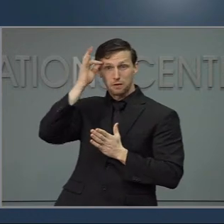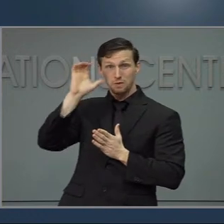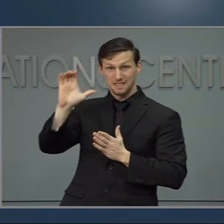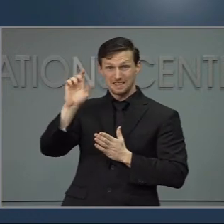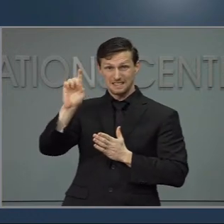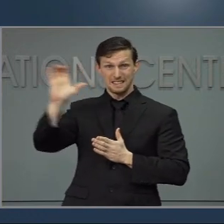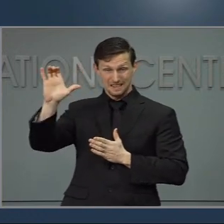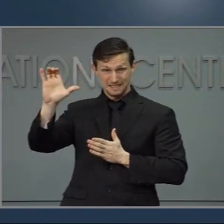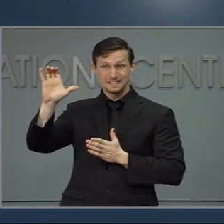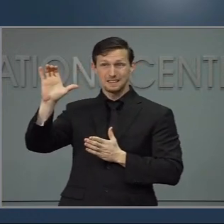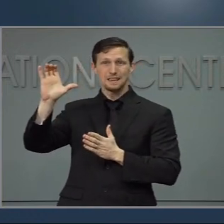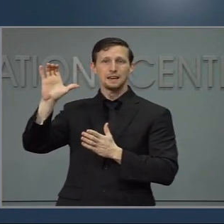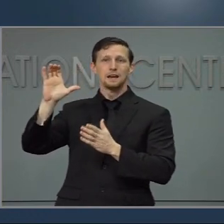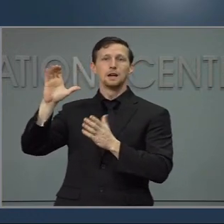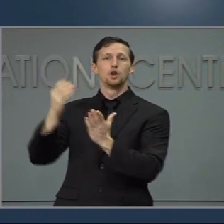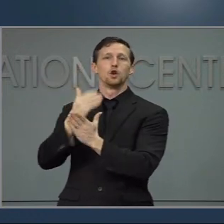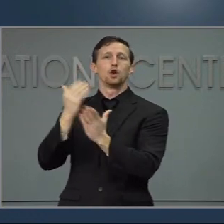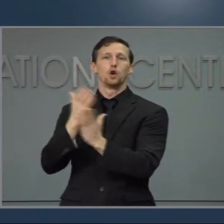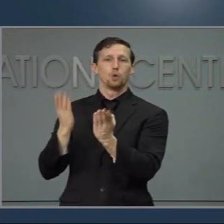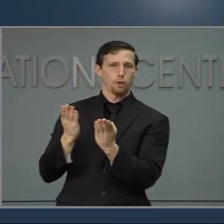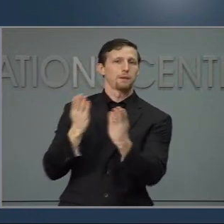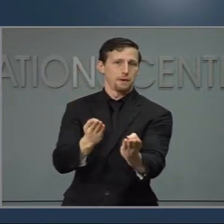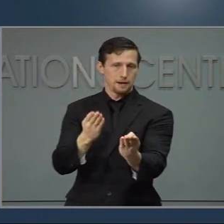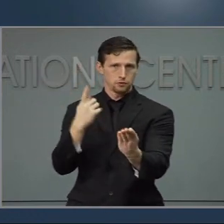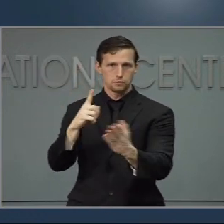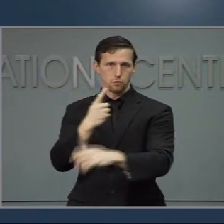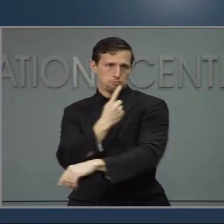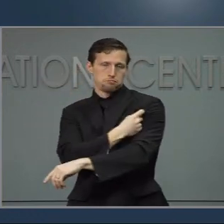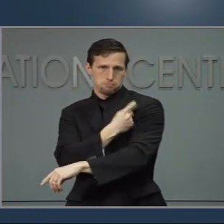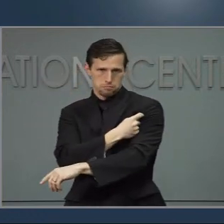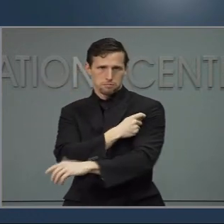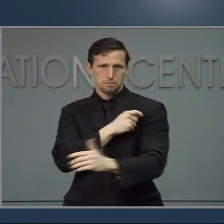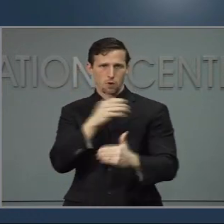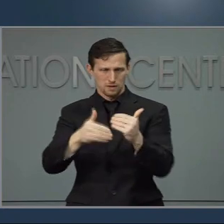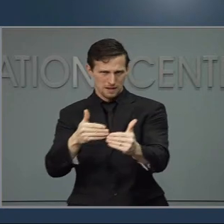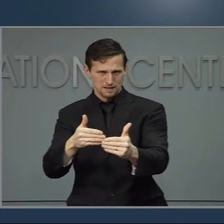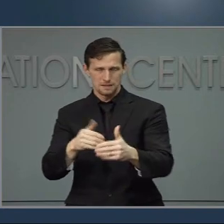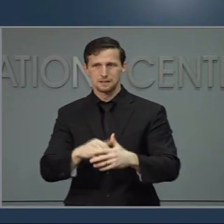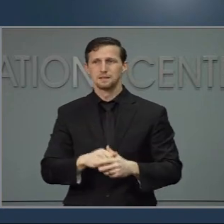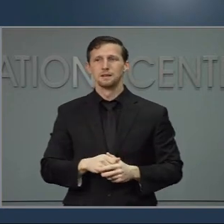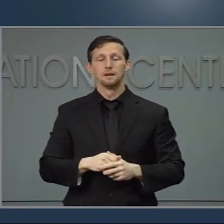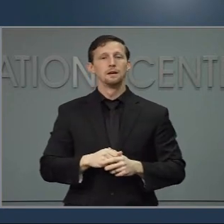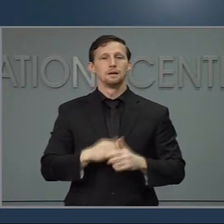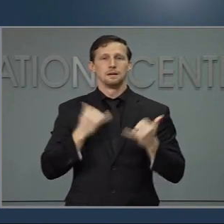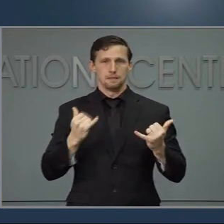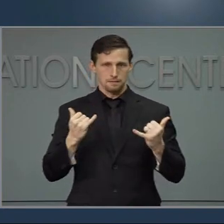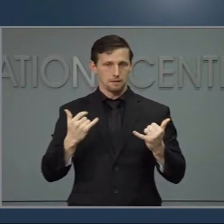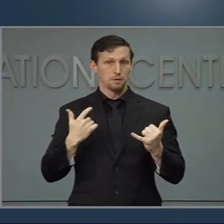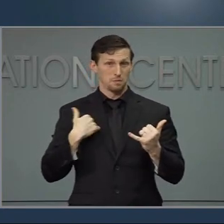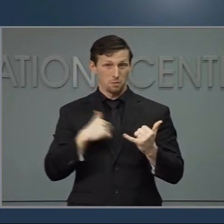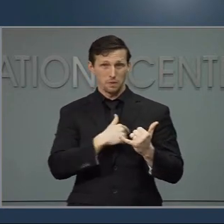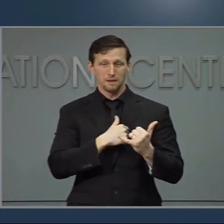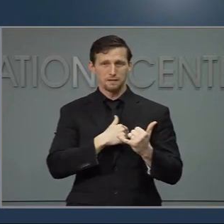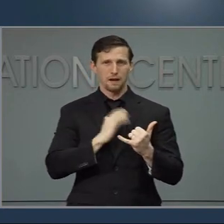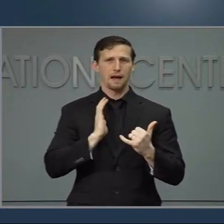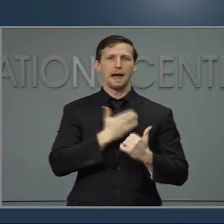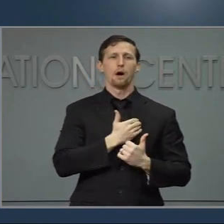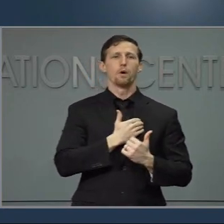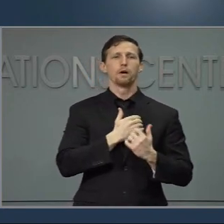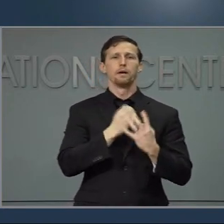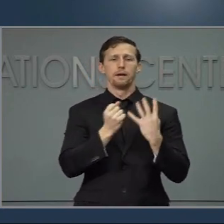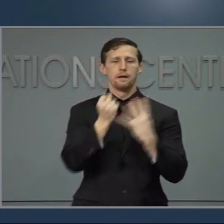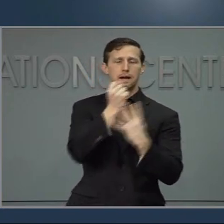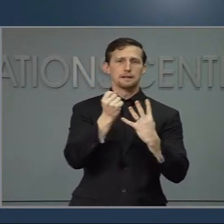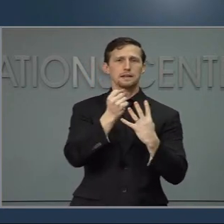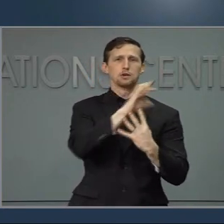CDC Prevention's Advisory Committee on Immunization Practices or ACIP. We have updated and simplified the state's